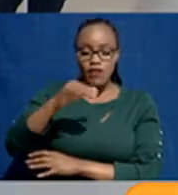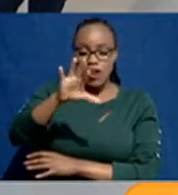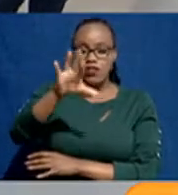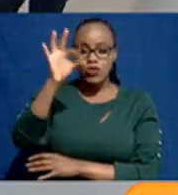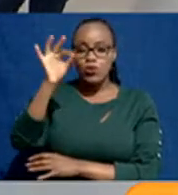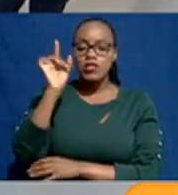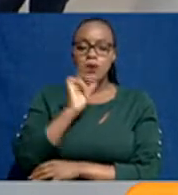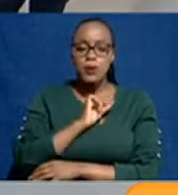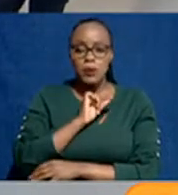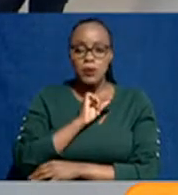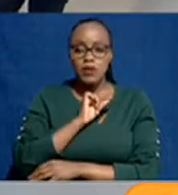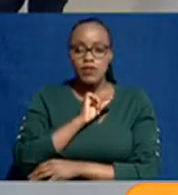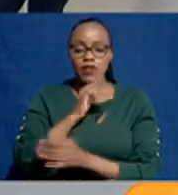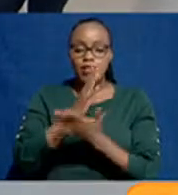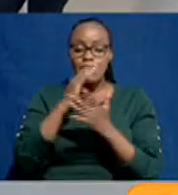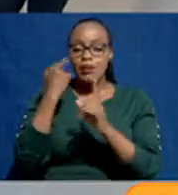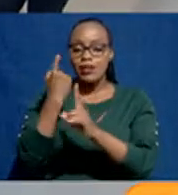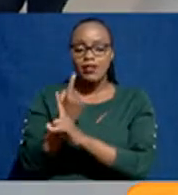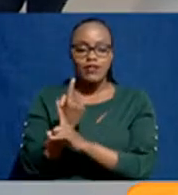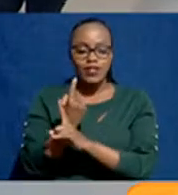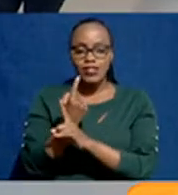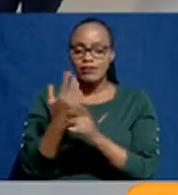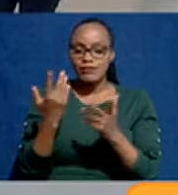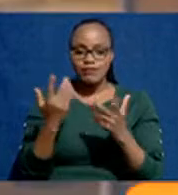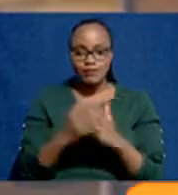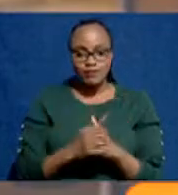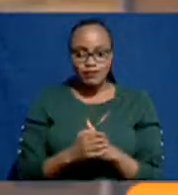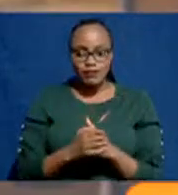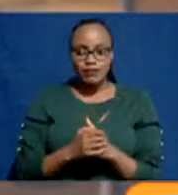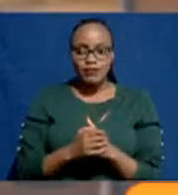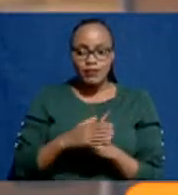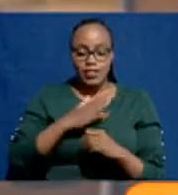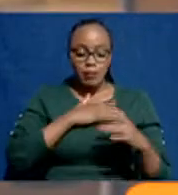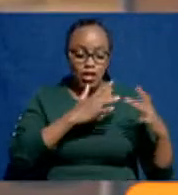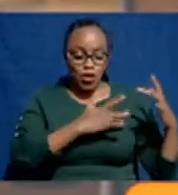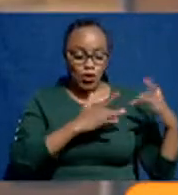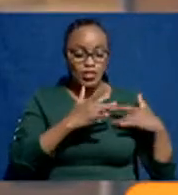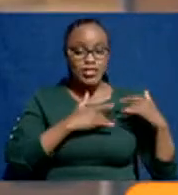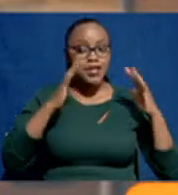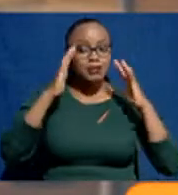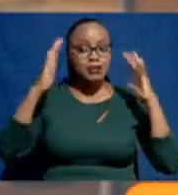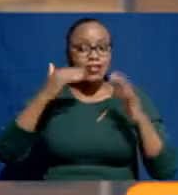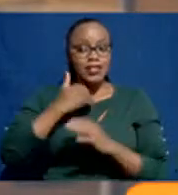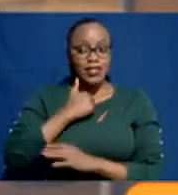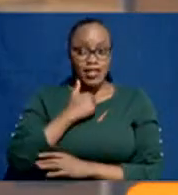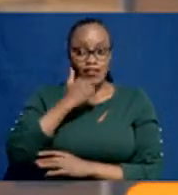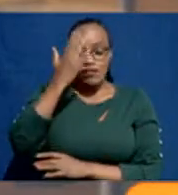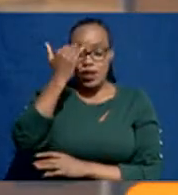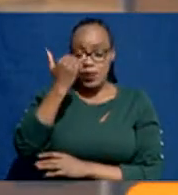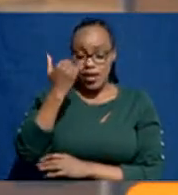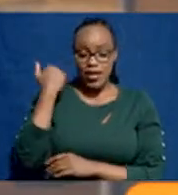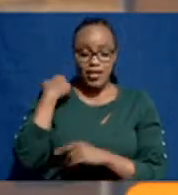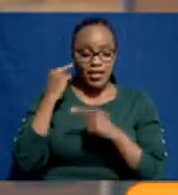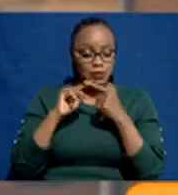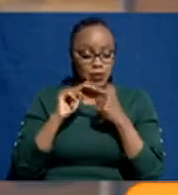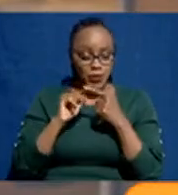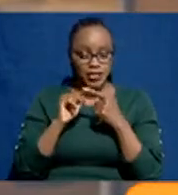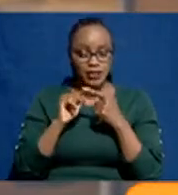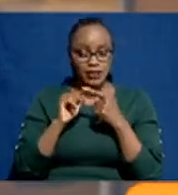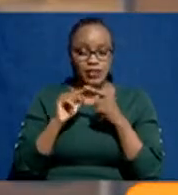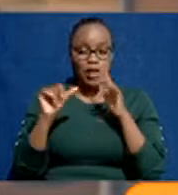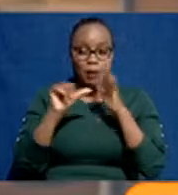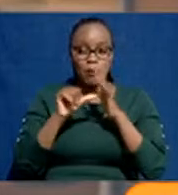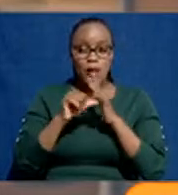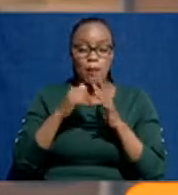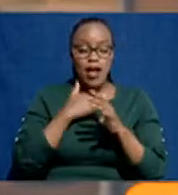something else? Yes, I am concerned. Why? Because we have a